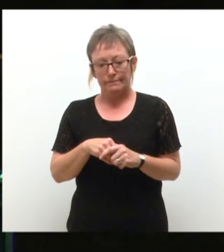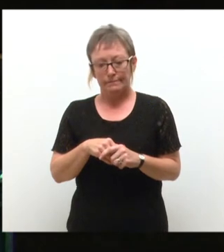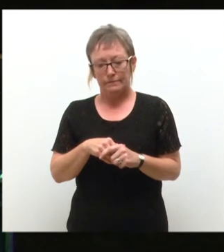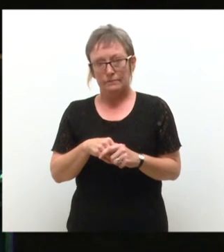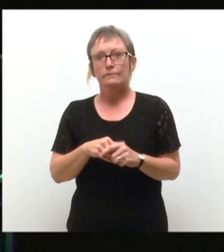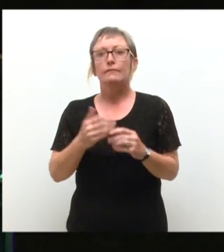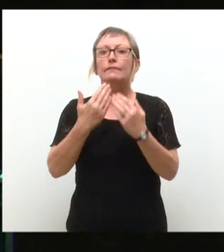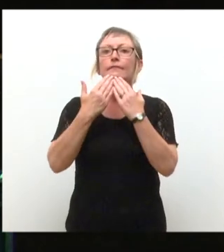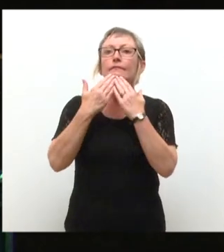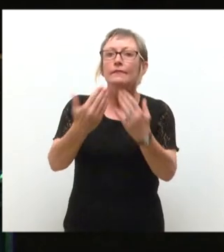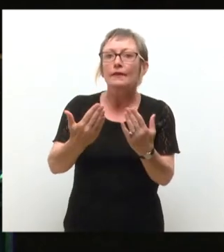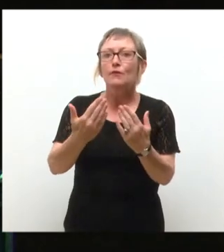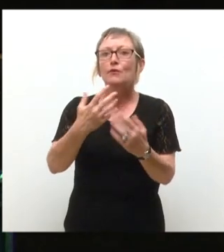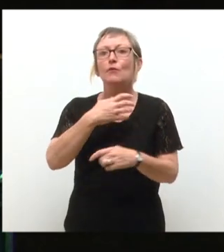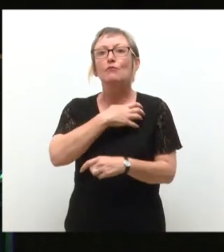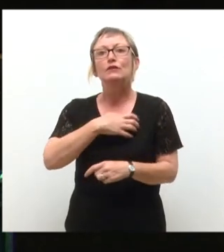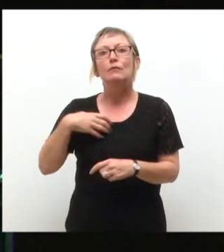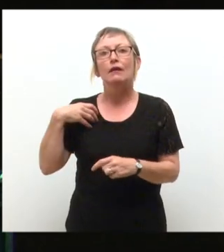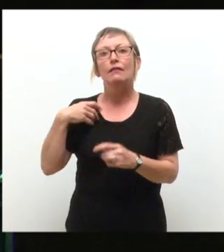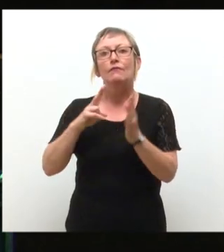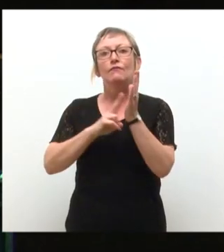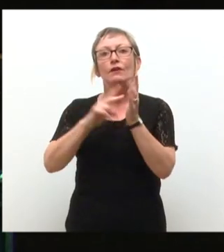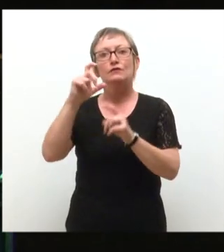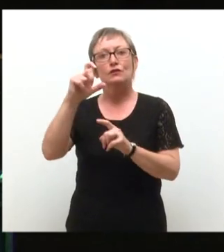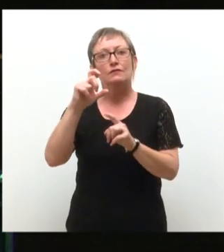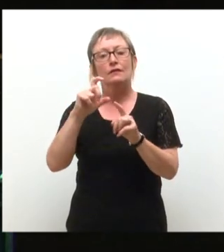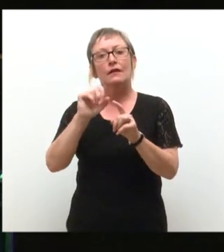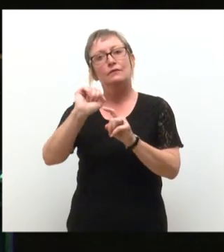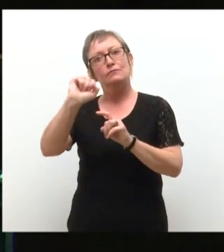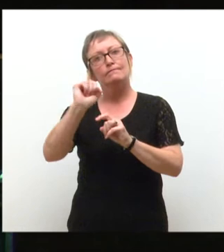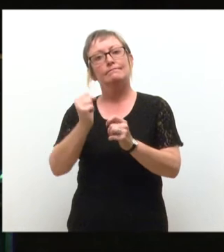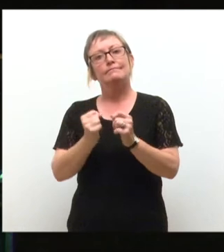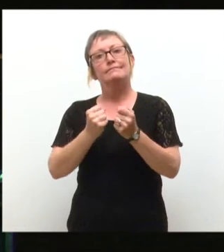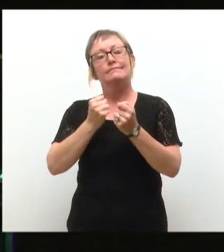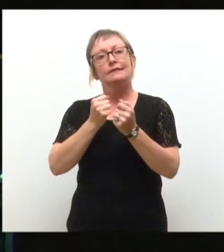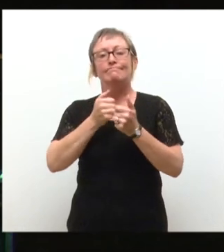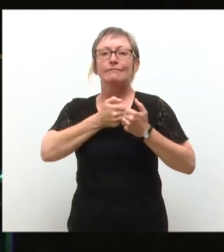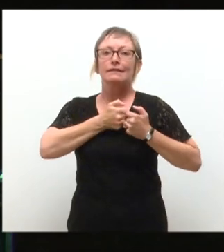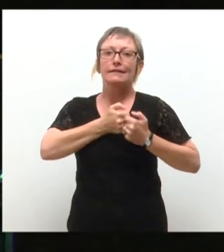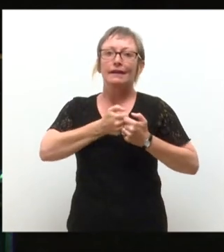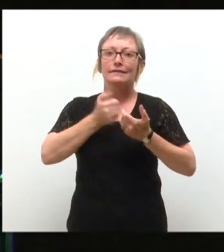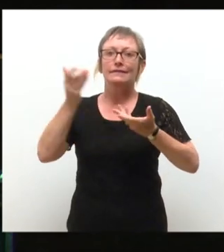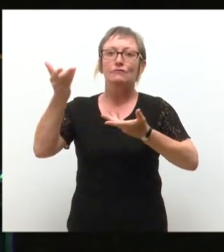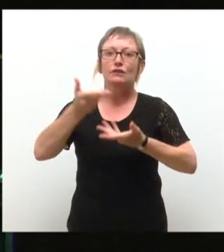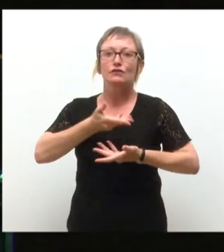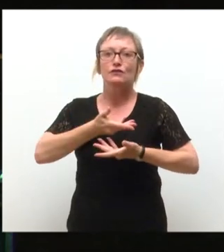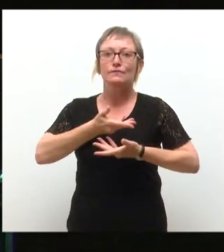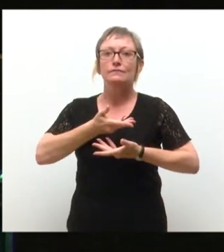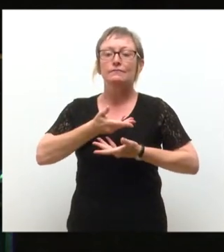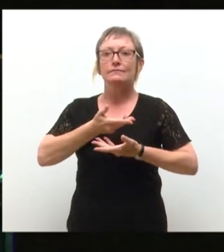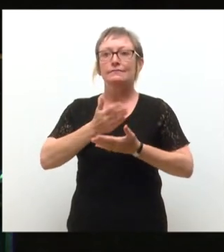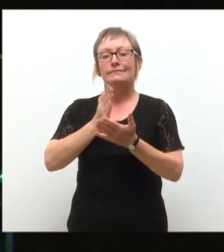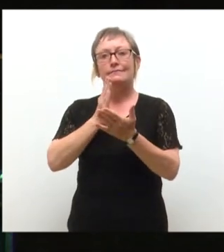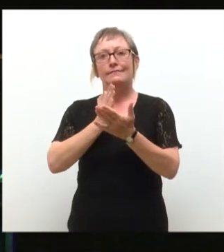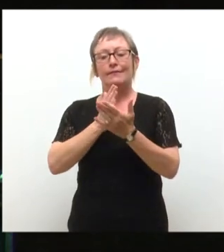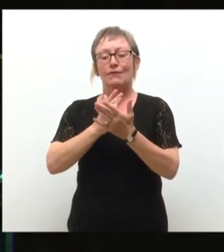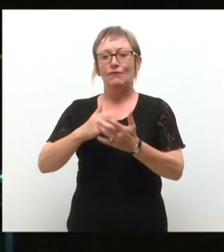Thank you, Principal and Vice-Chancellor, for your very generous introduction. I am honoured to be a